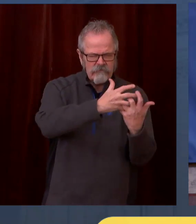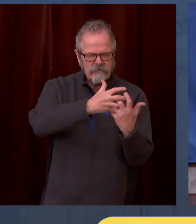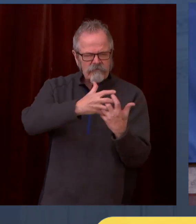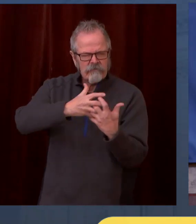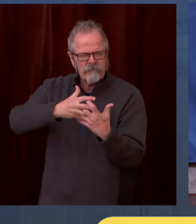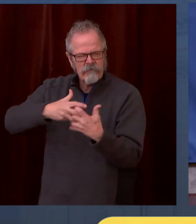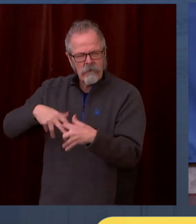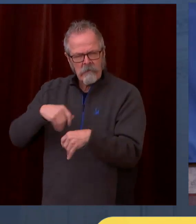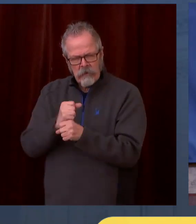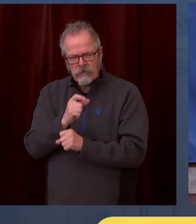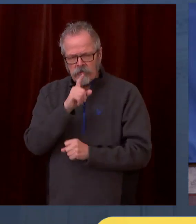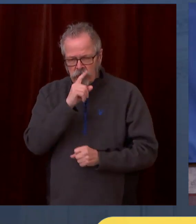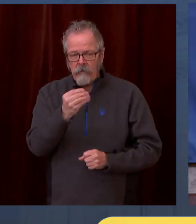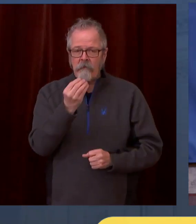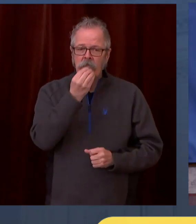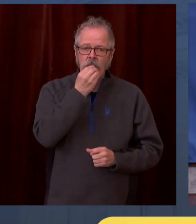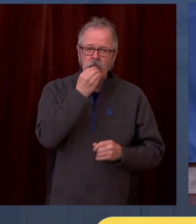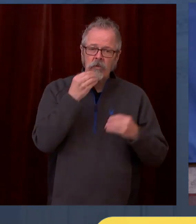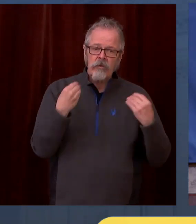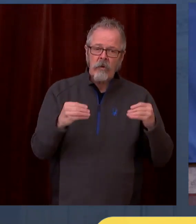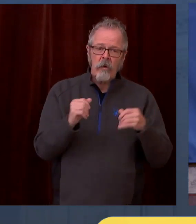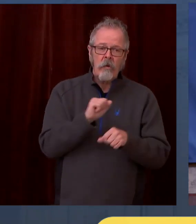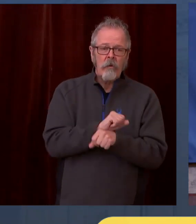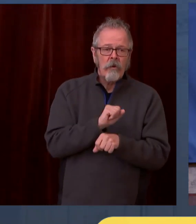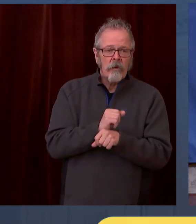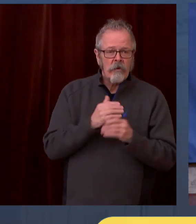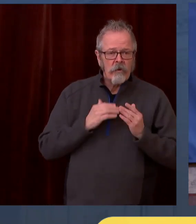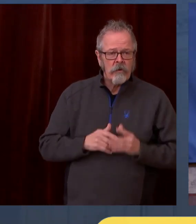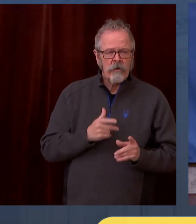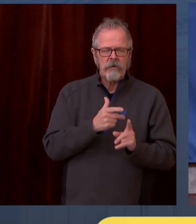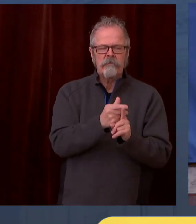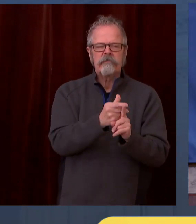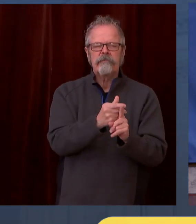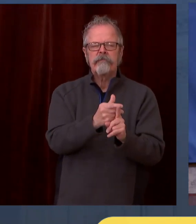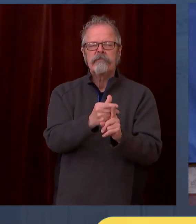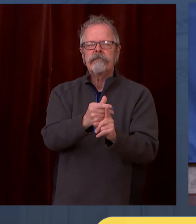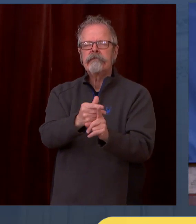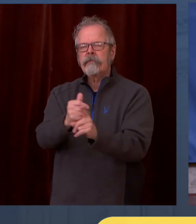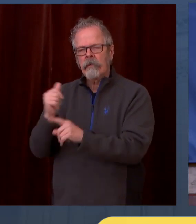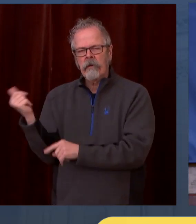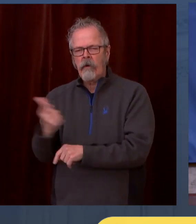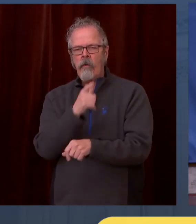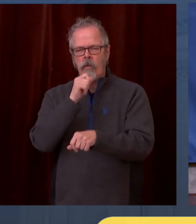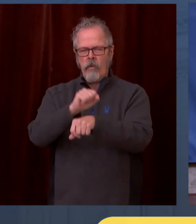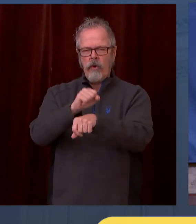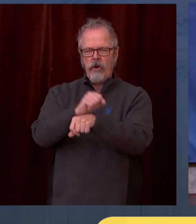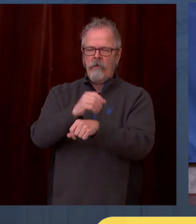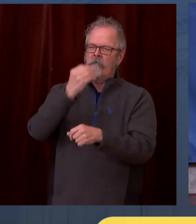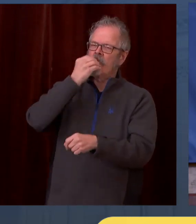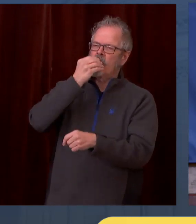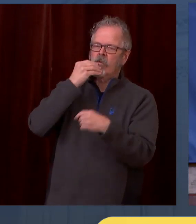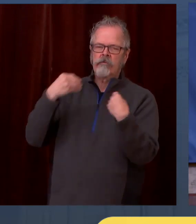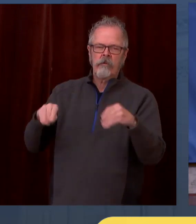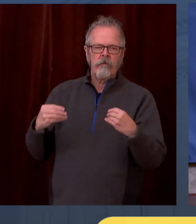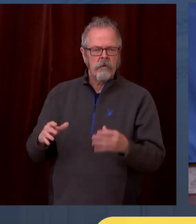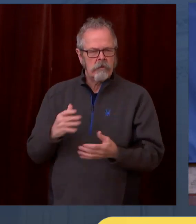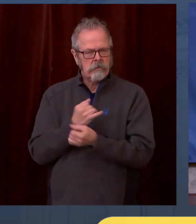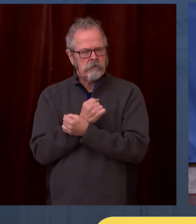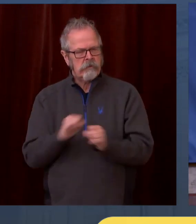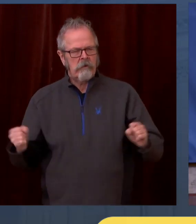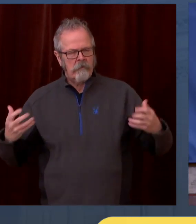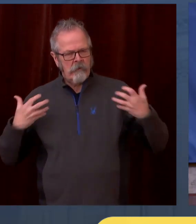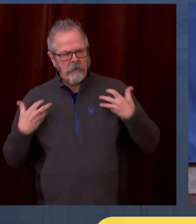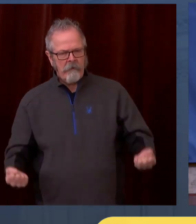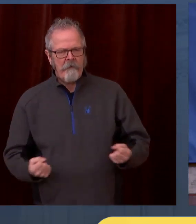soon as possible. Great that they are eligible. So today to talk more about the vaccine action